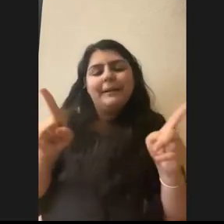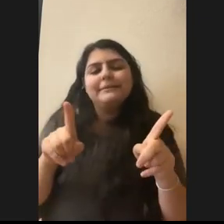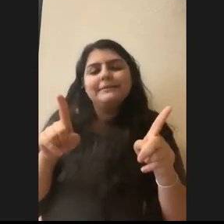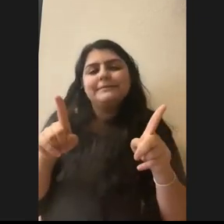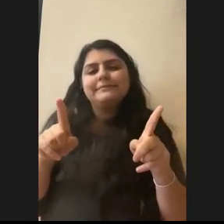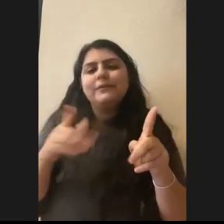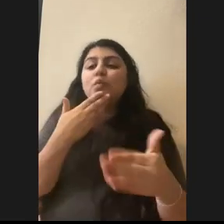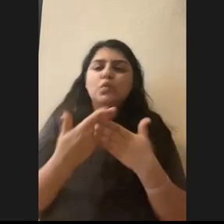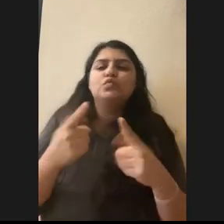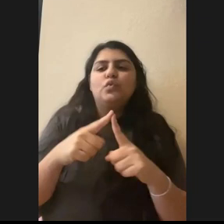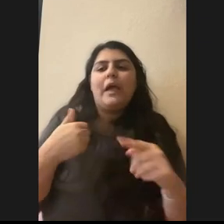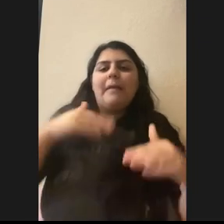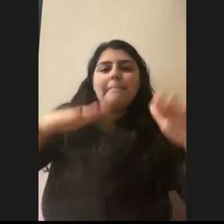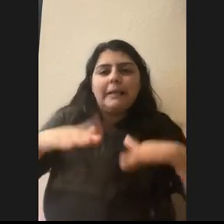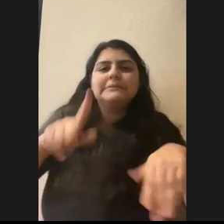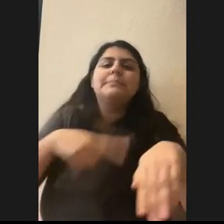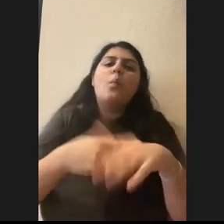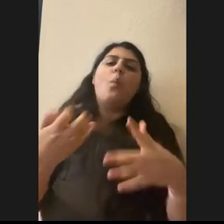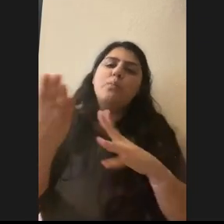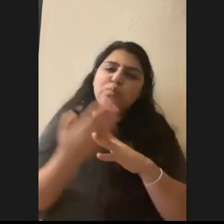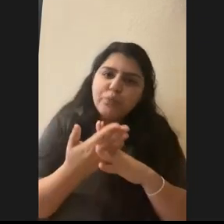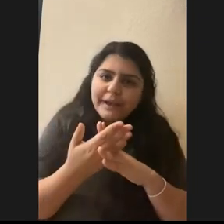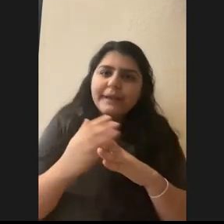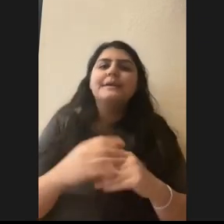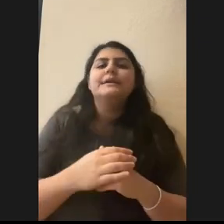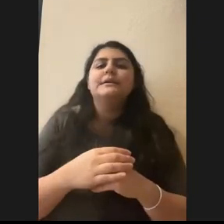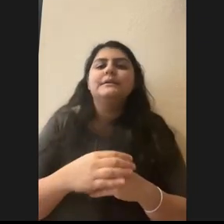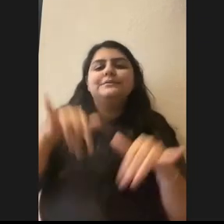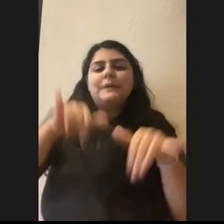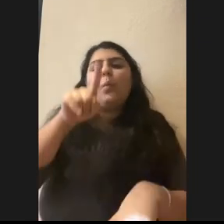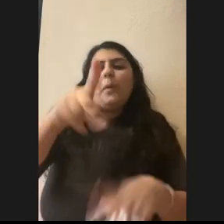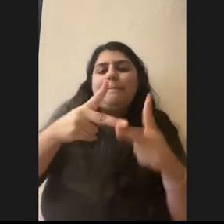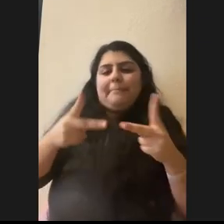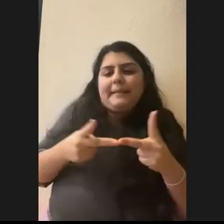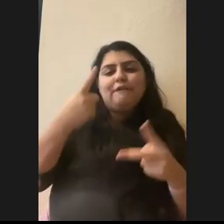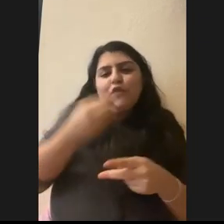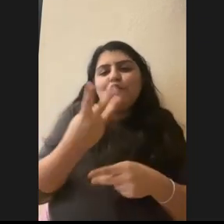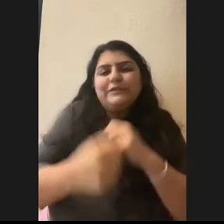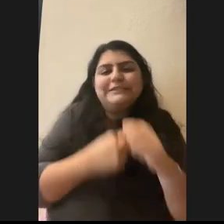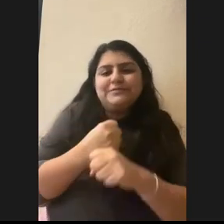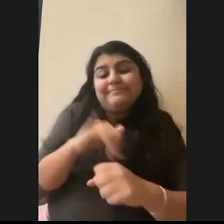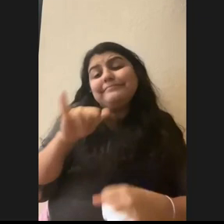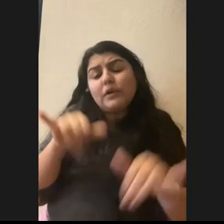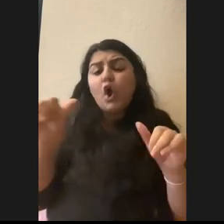have a balance. Like, sometimes you just want to take a break and, um, stay in one spot for a few years, which is also possible.